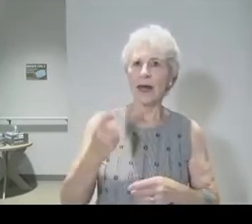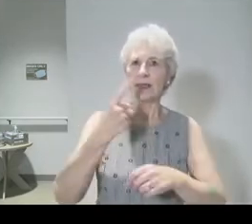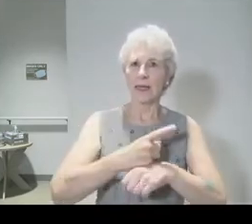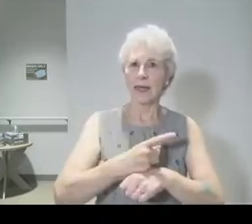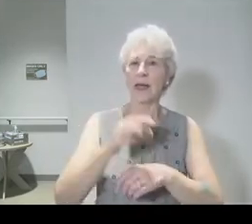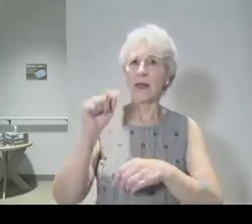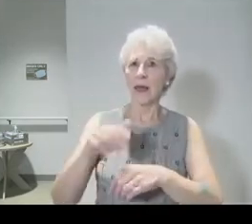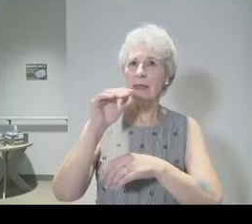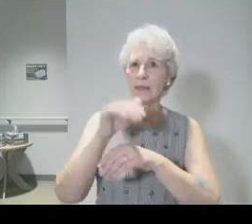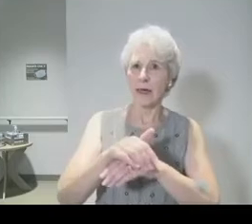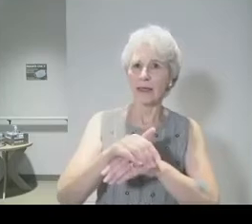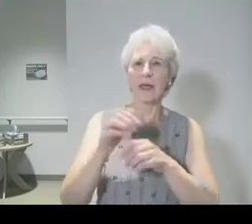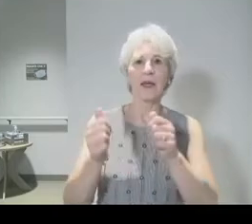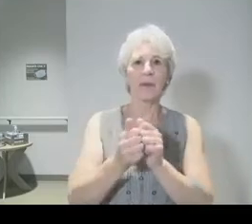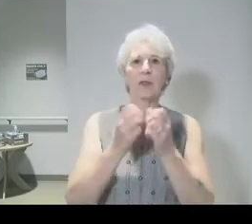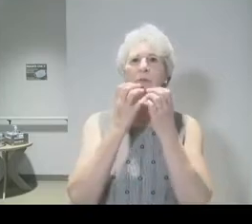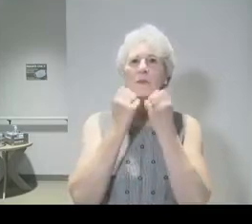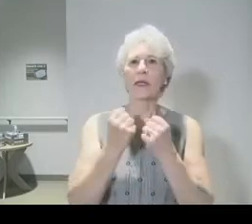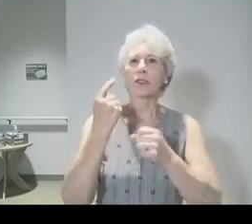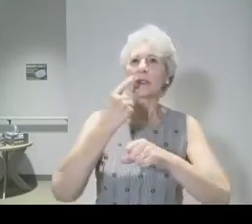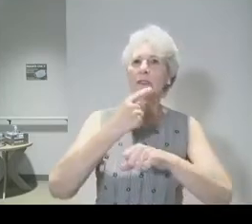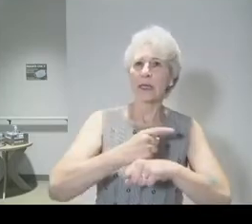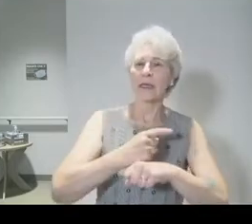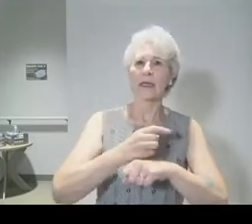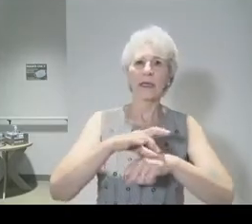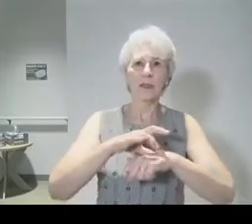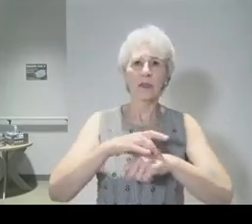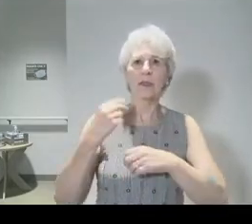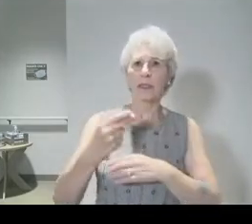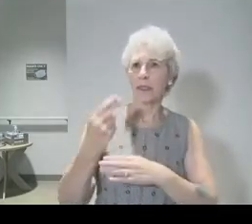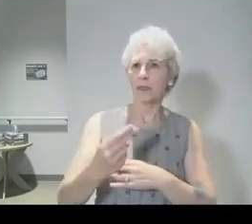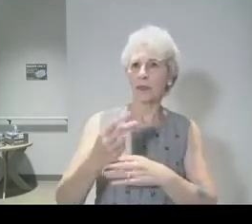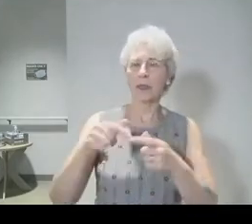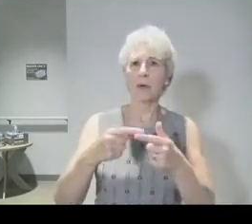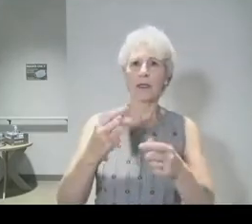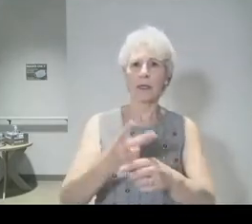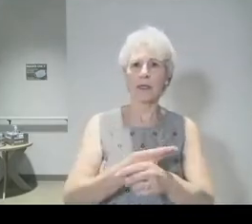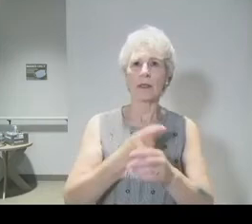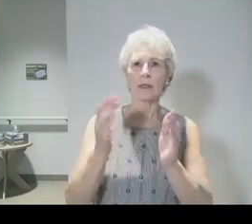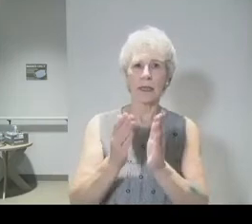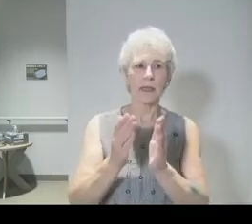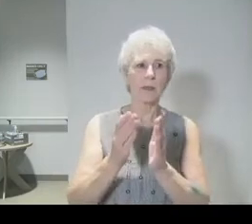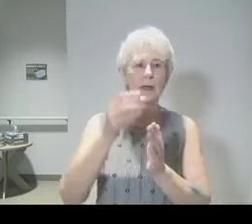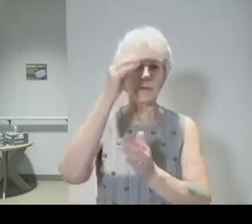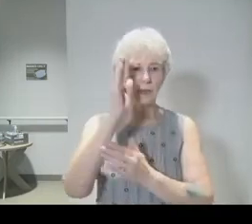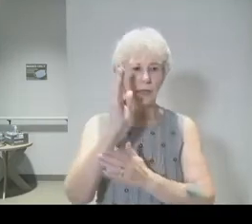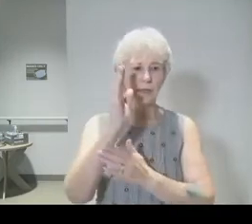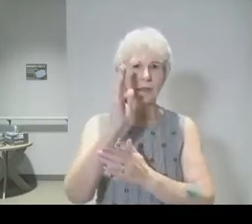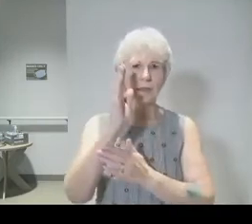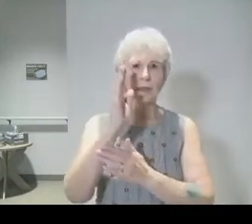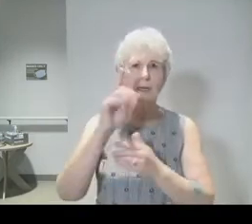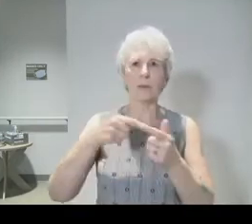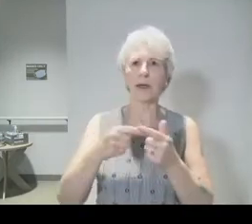Passover, the most precious day in earthly history when the Lamb of God was about